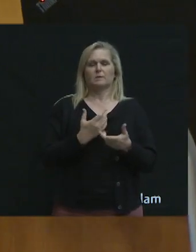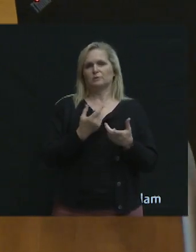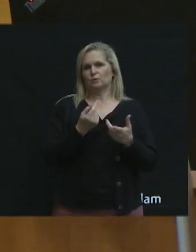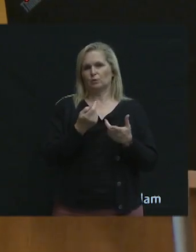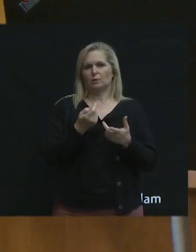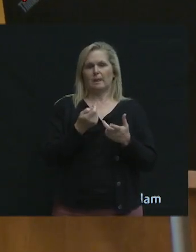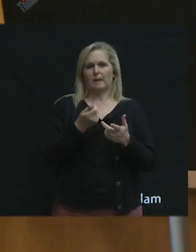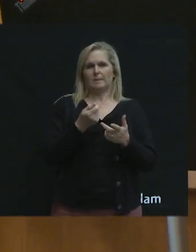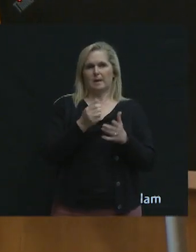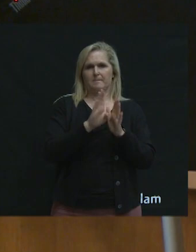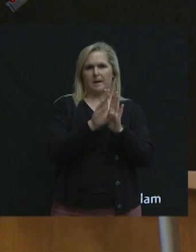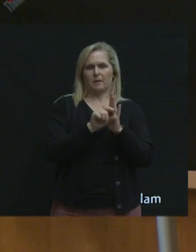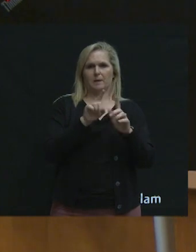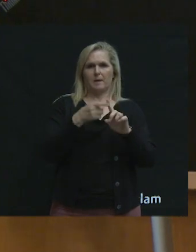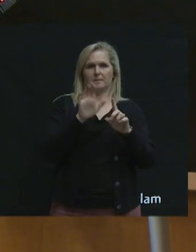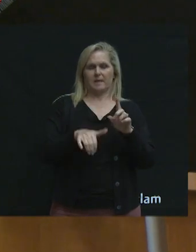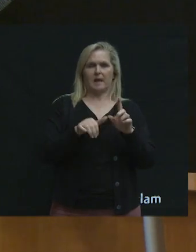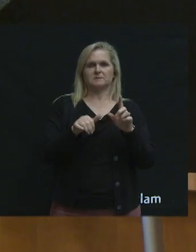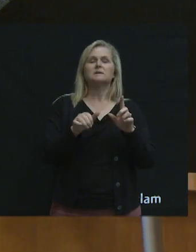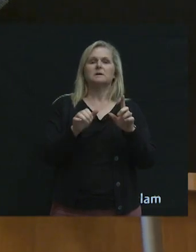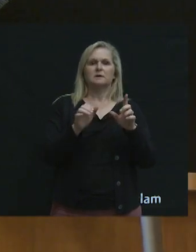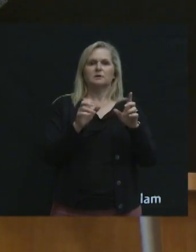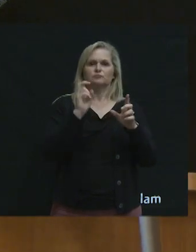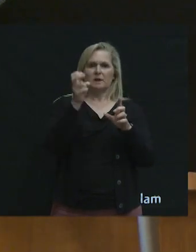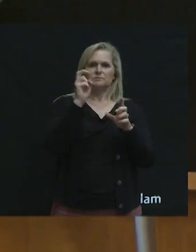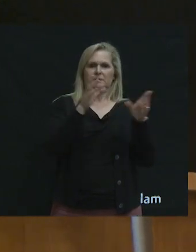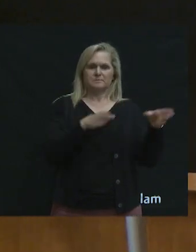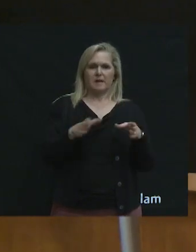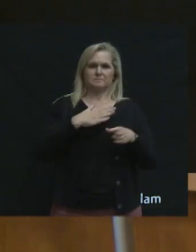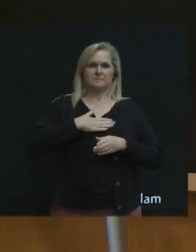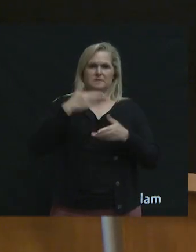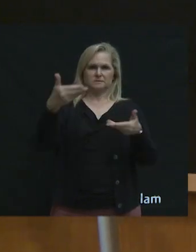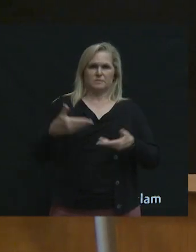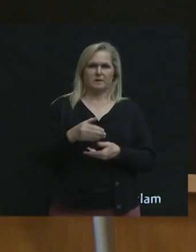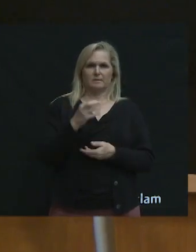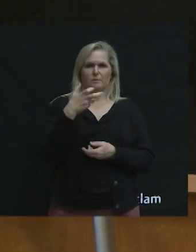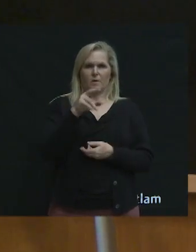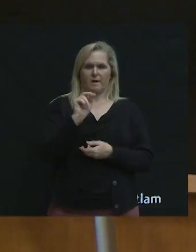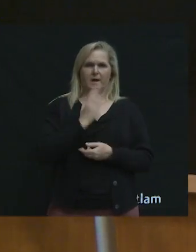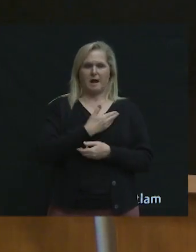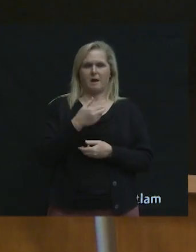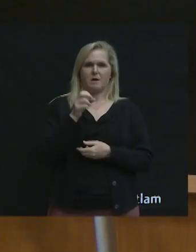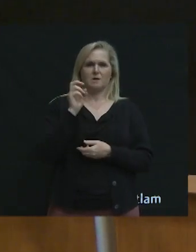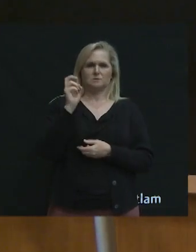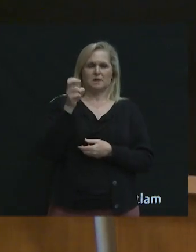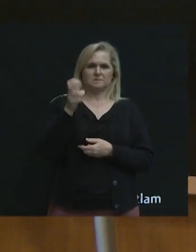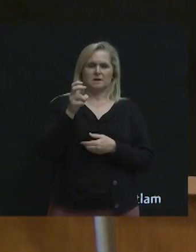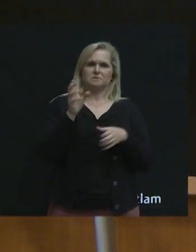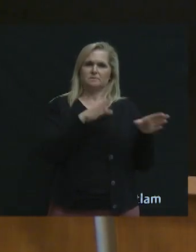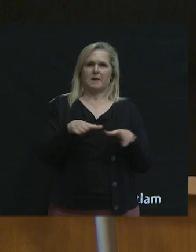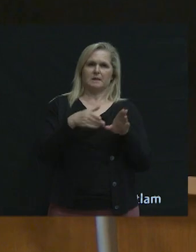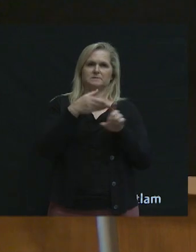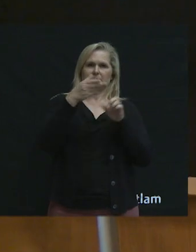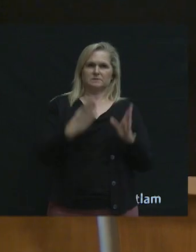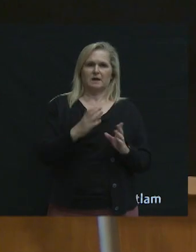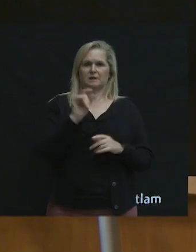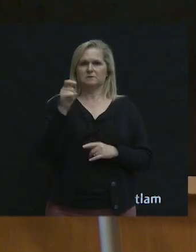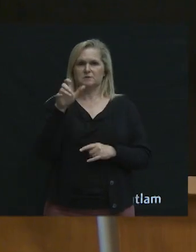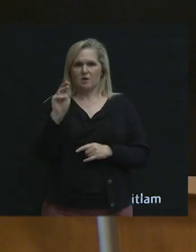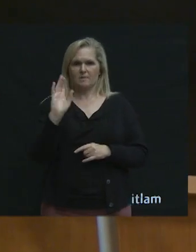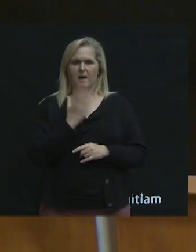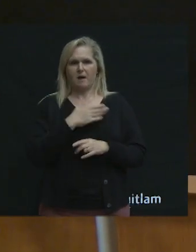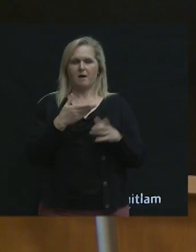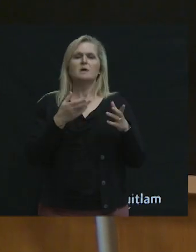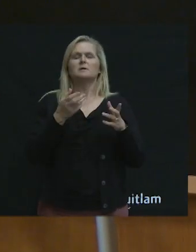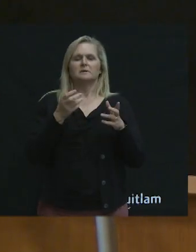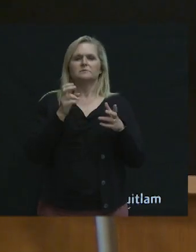background on the Strategic Transportation Plan. So please welcome to the stage, Glenn Chuao, our Transportation Planning Specialist, and Tom Thiveter, our Transportation